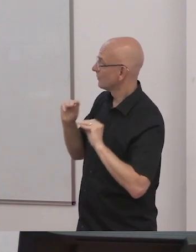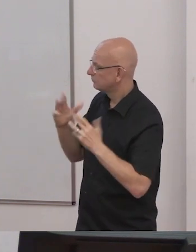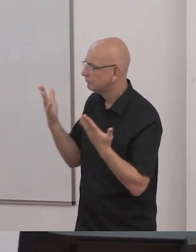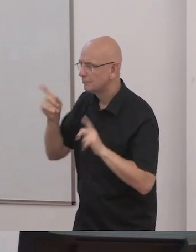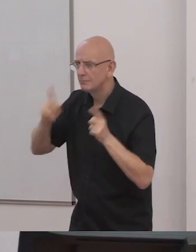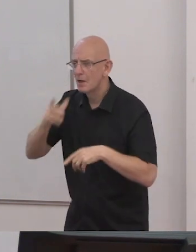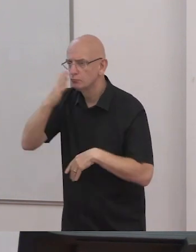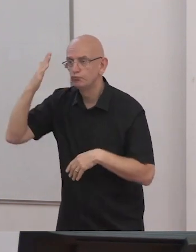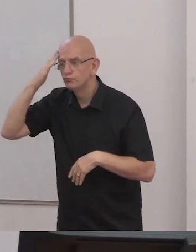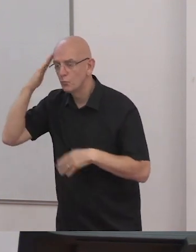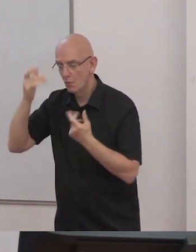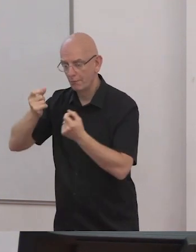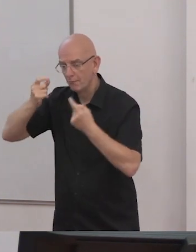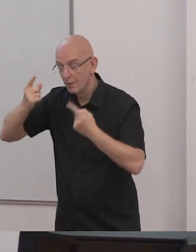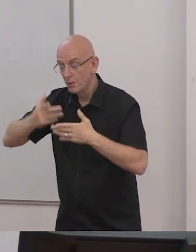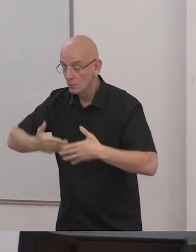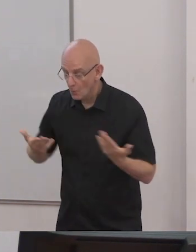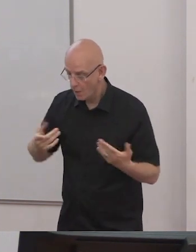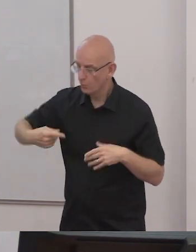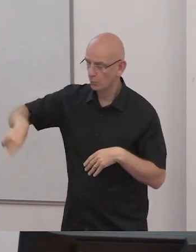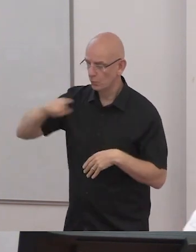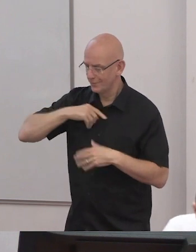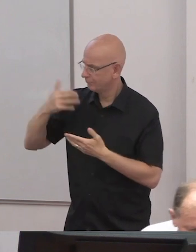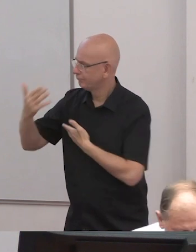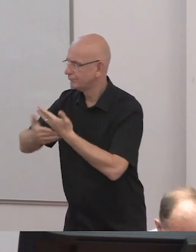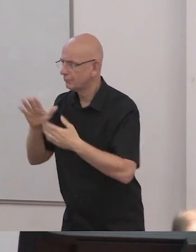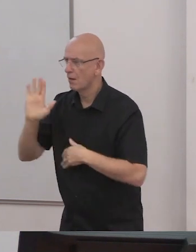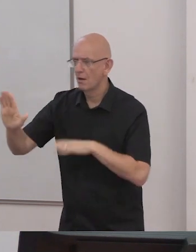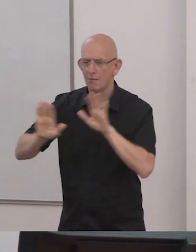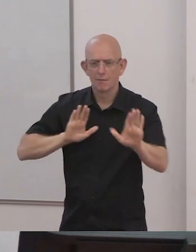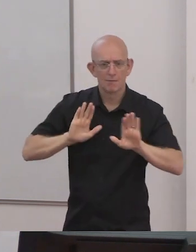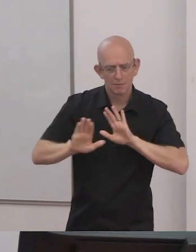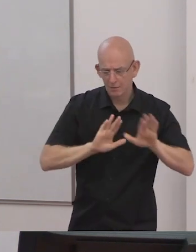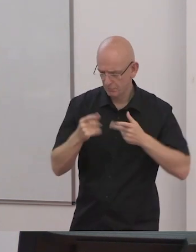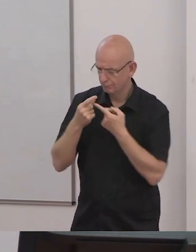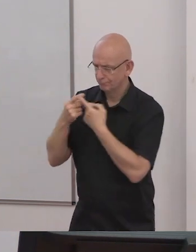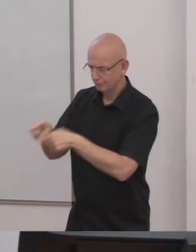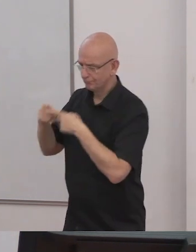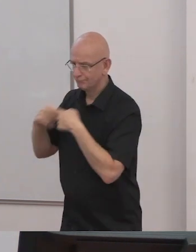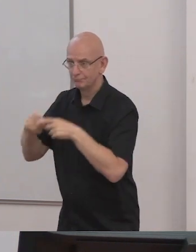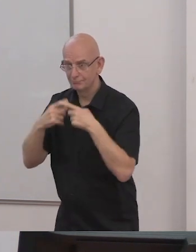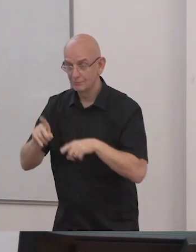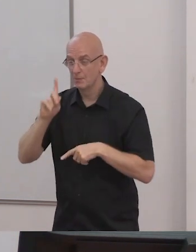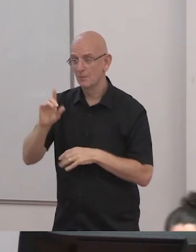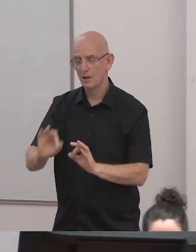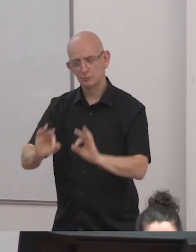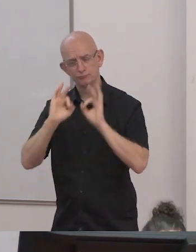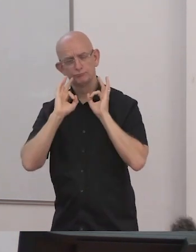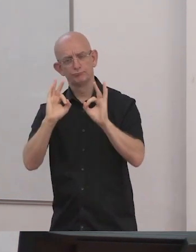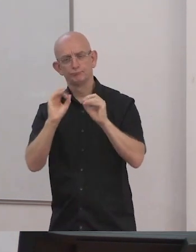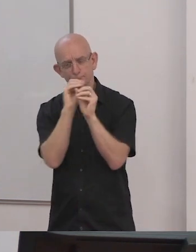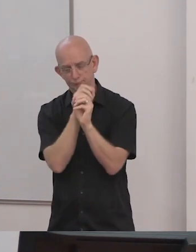so so